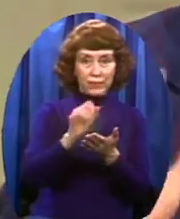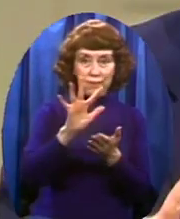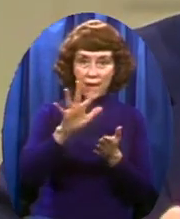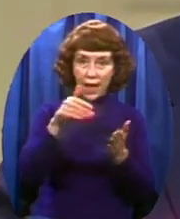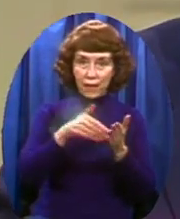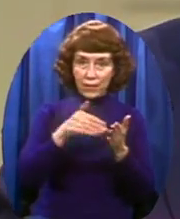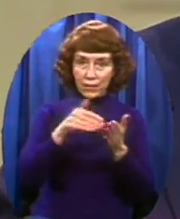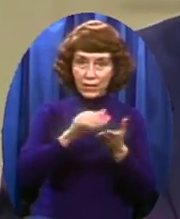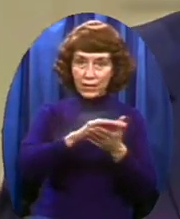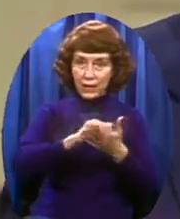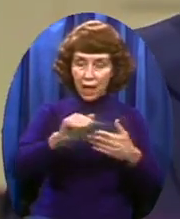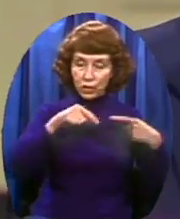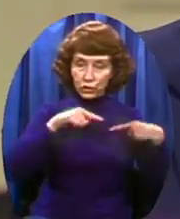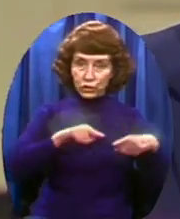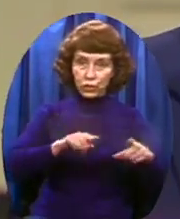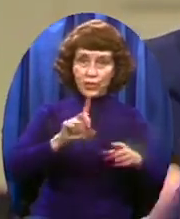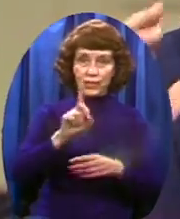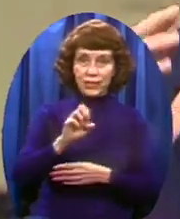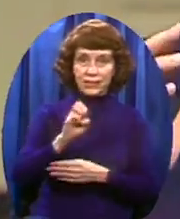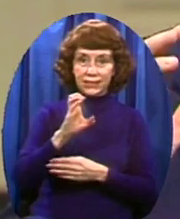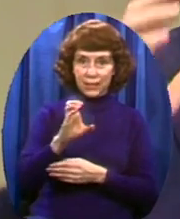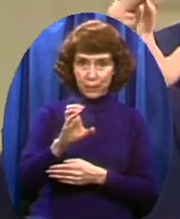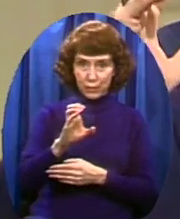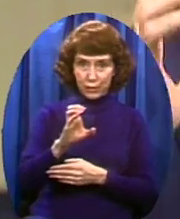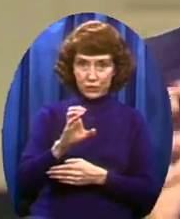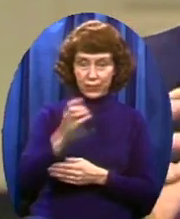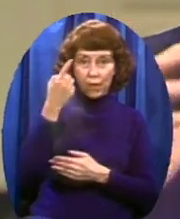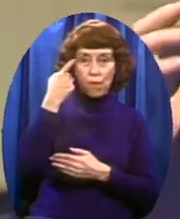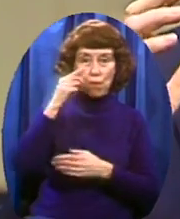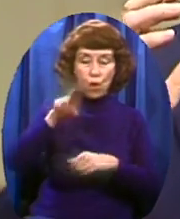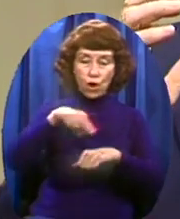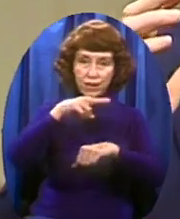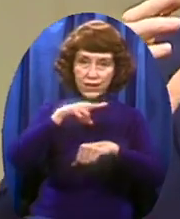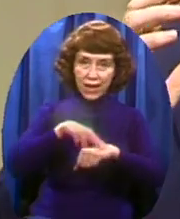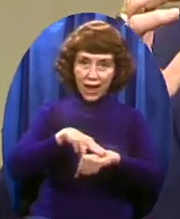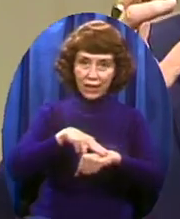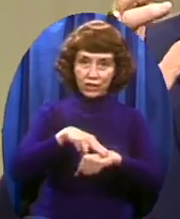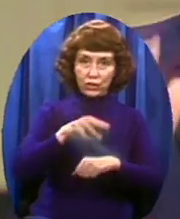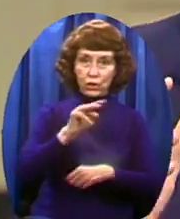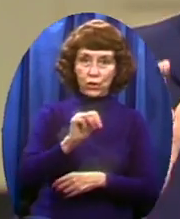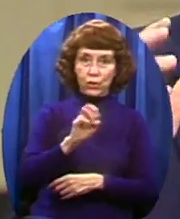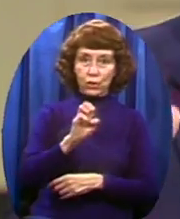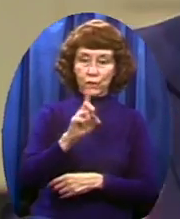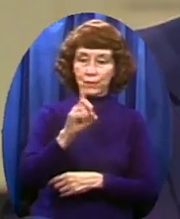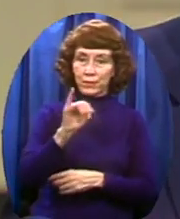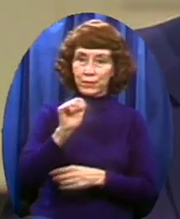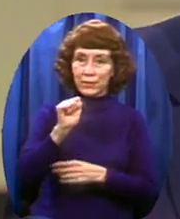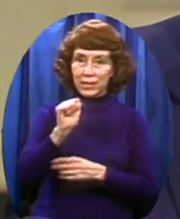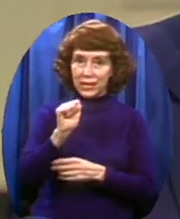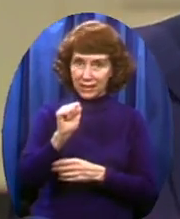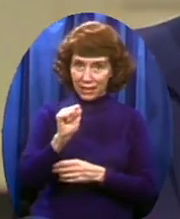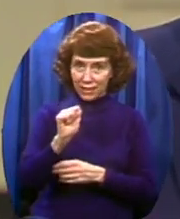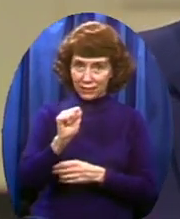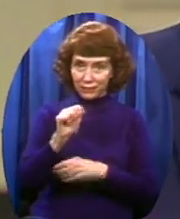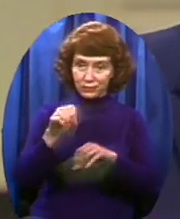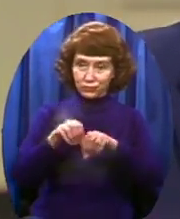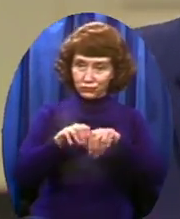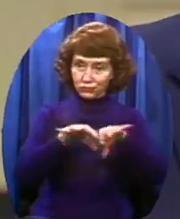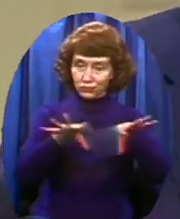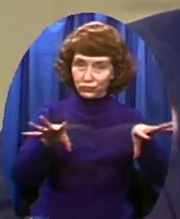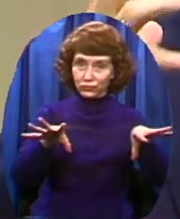during December For that project, that national media blitz with the gospel across America